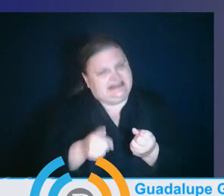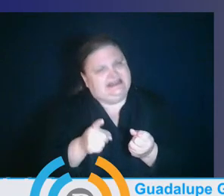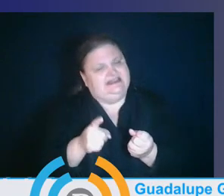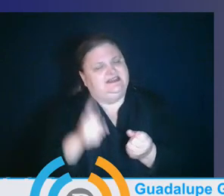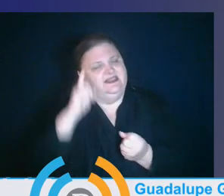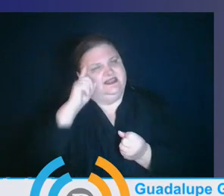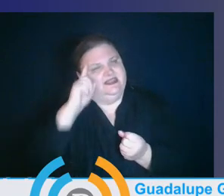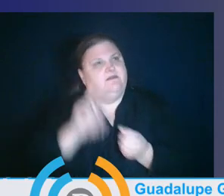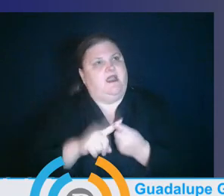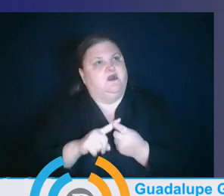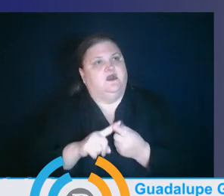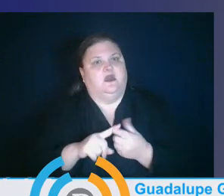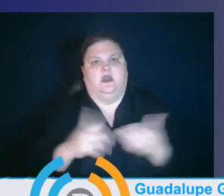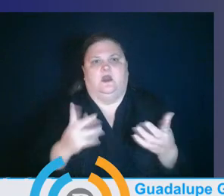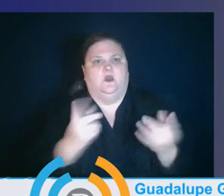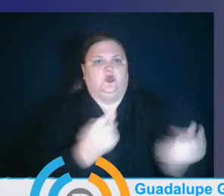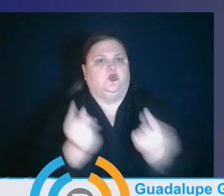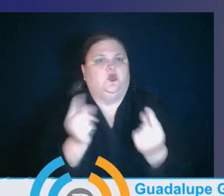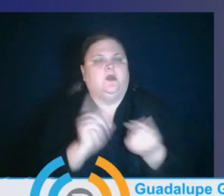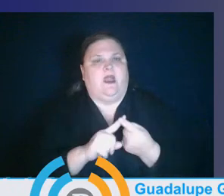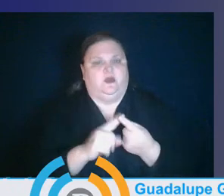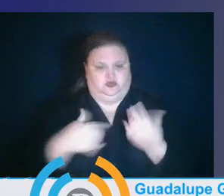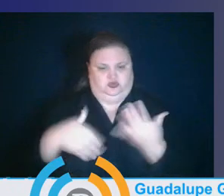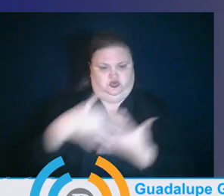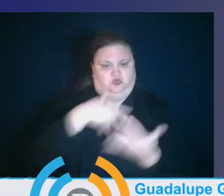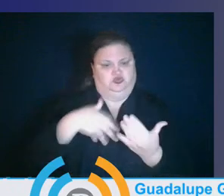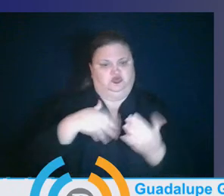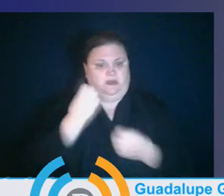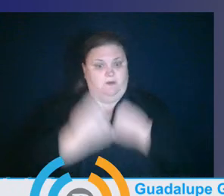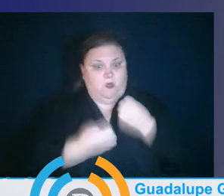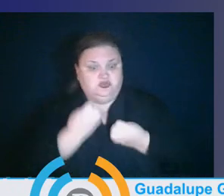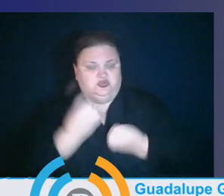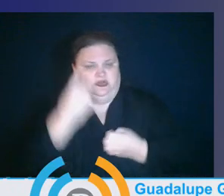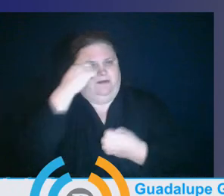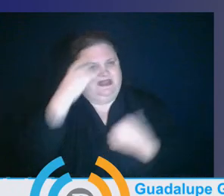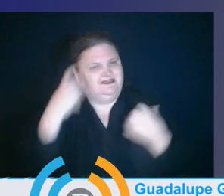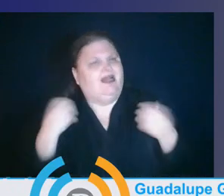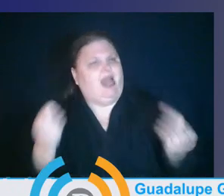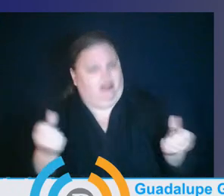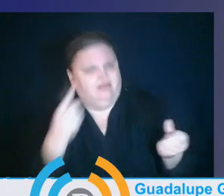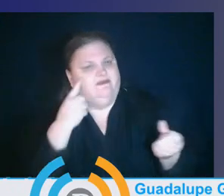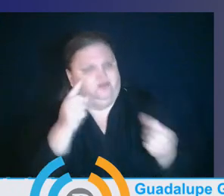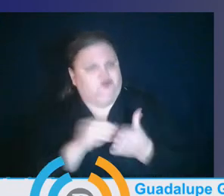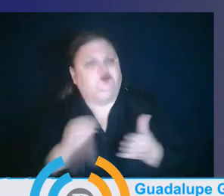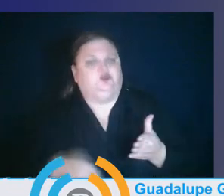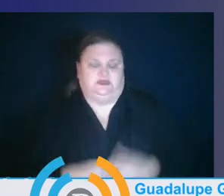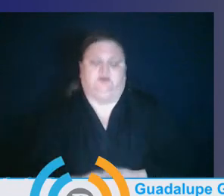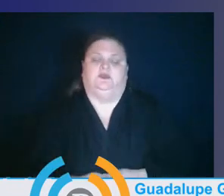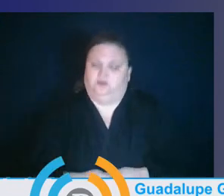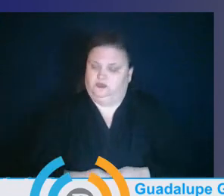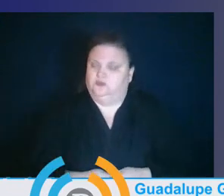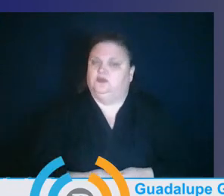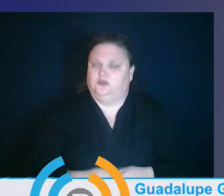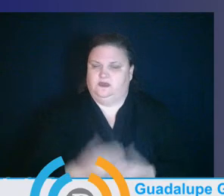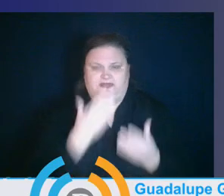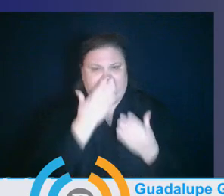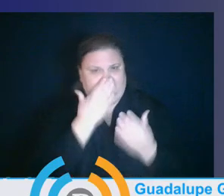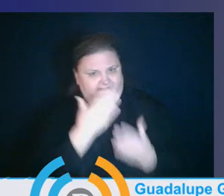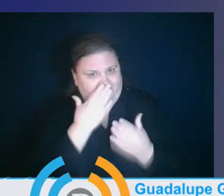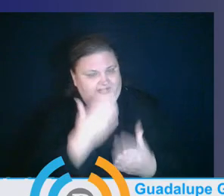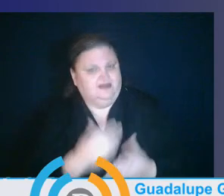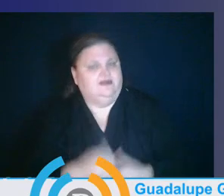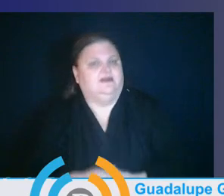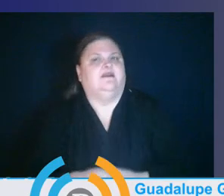like the social, emotional, mental health needs of our students. So thankfully for us, we had already made a decision to